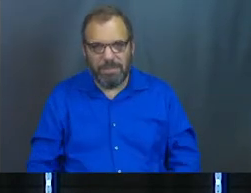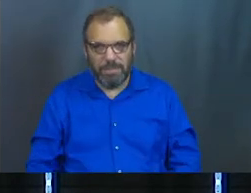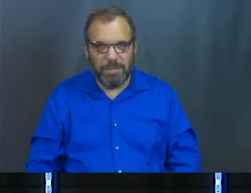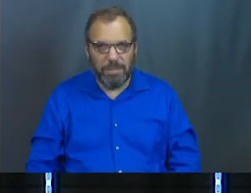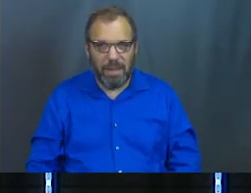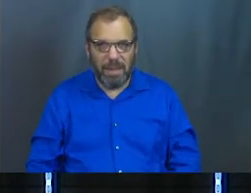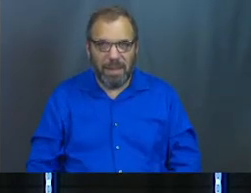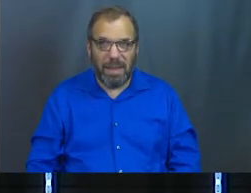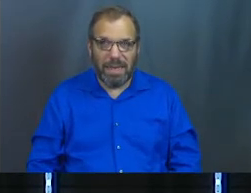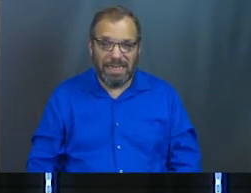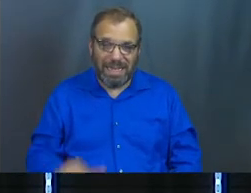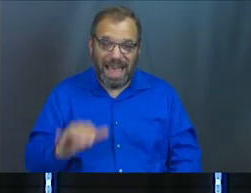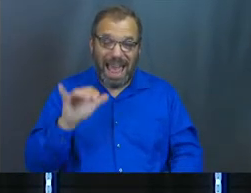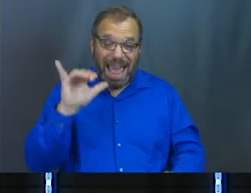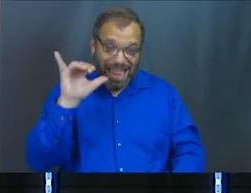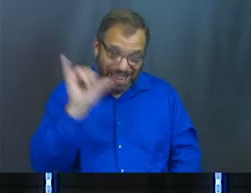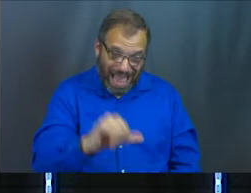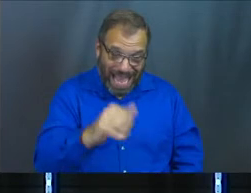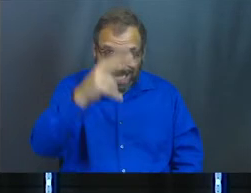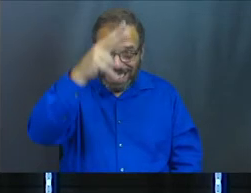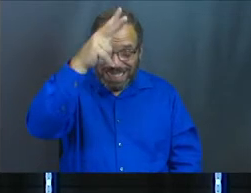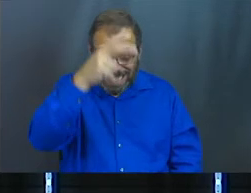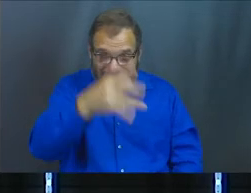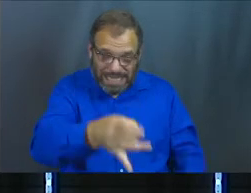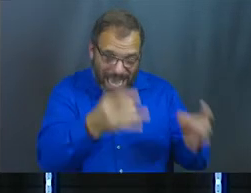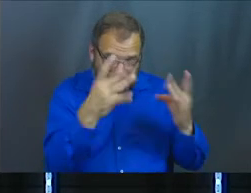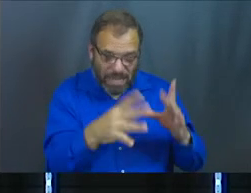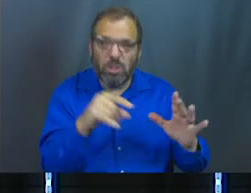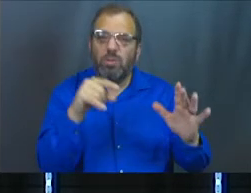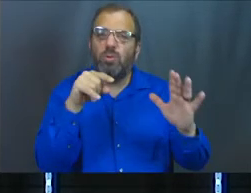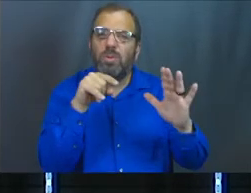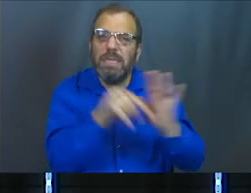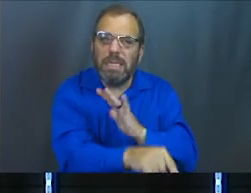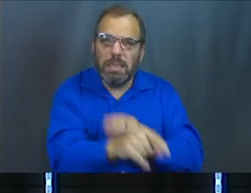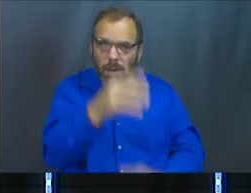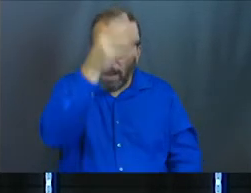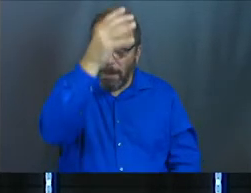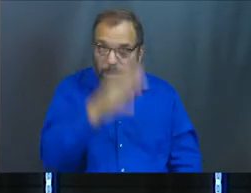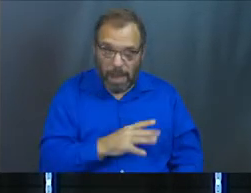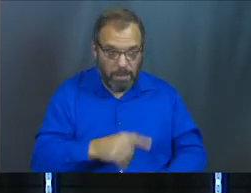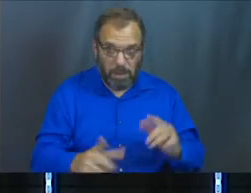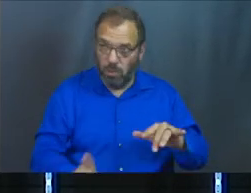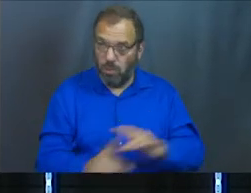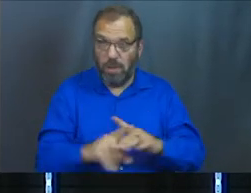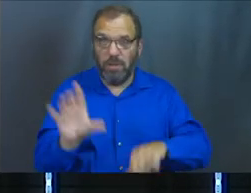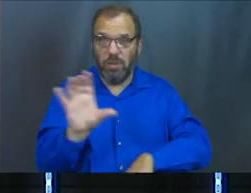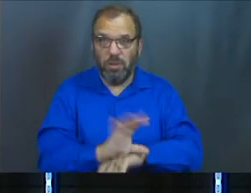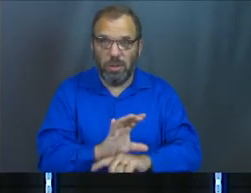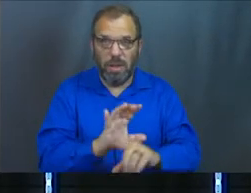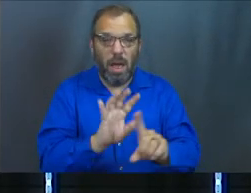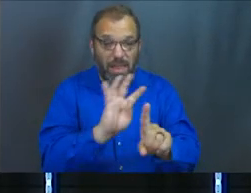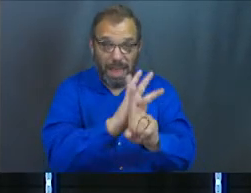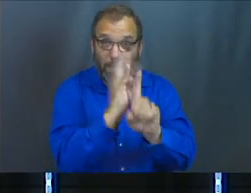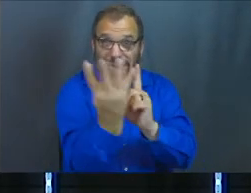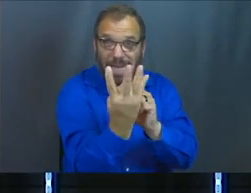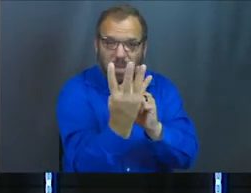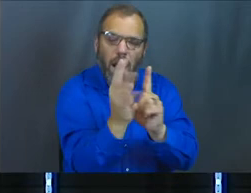Because that's his hatred for humanity. The fact that you're here means the hedge is up.